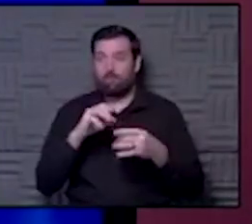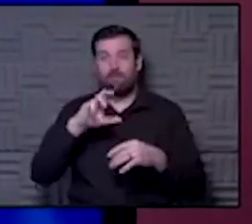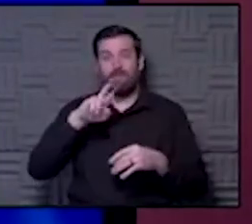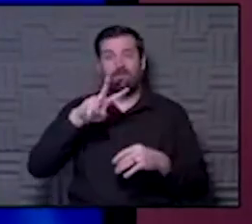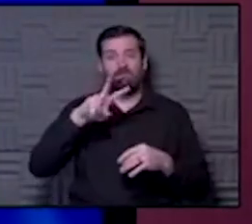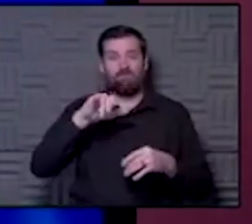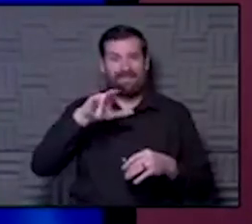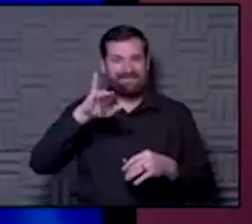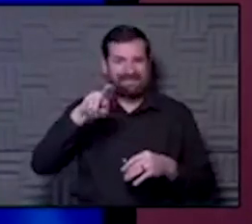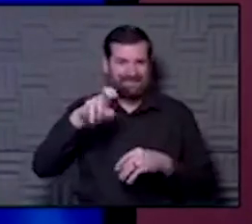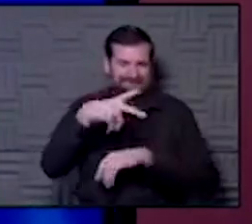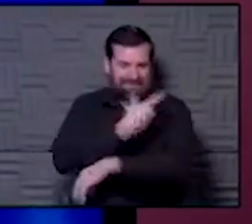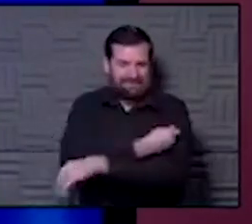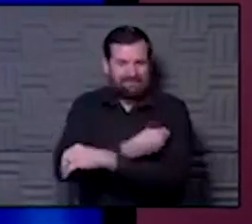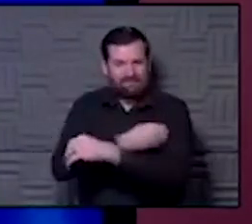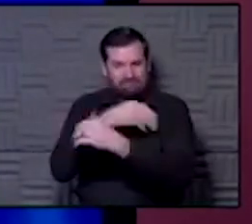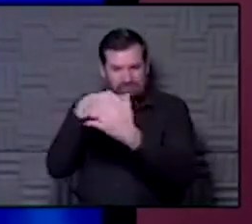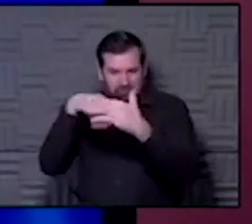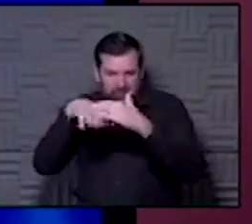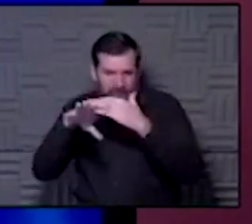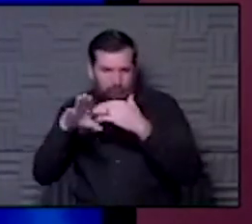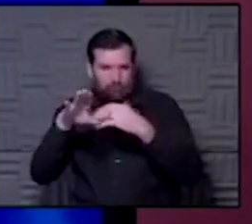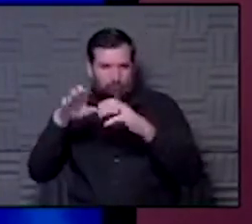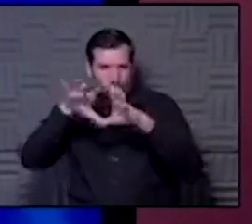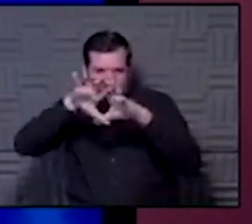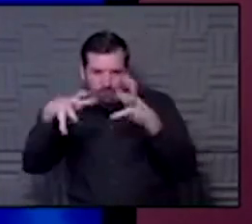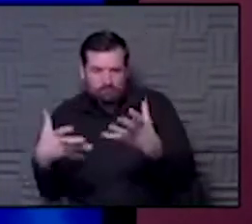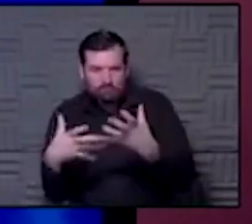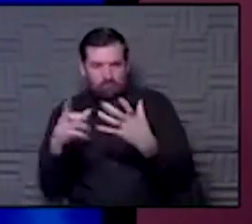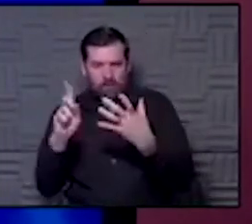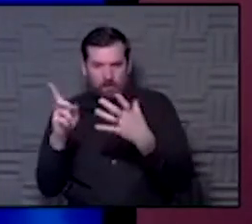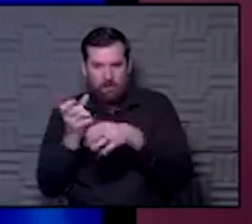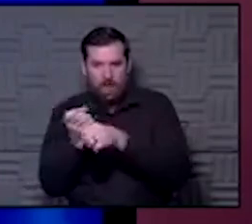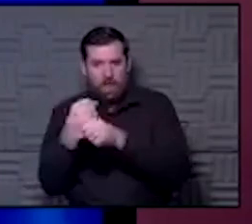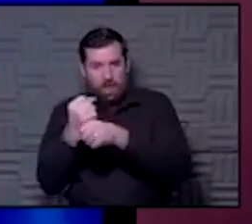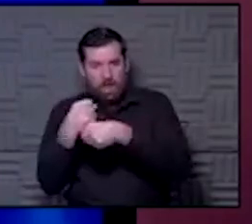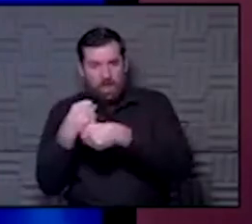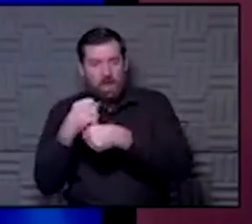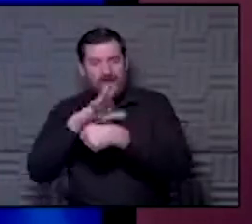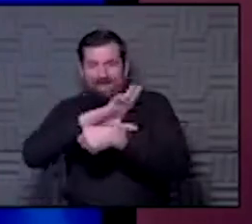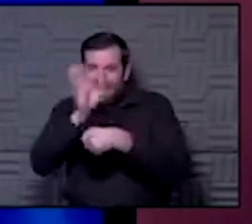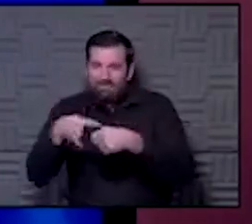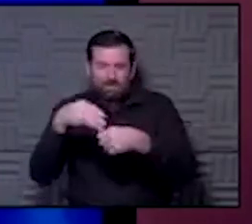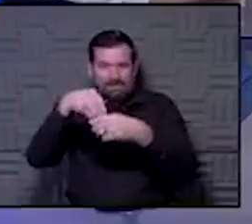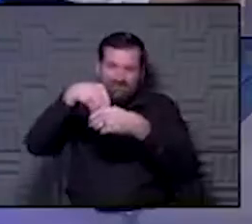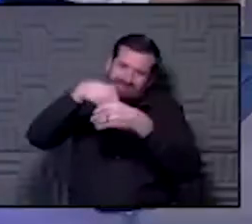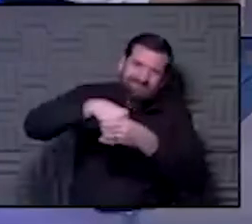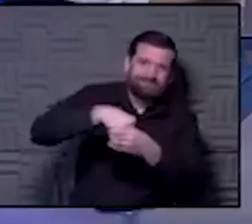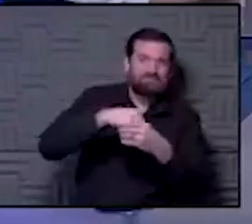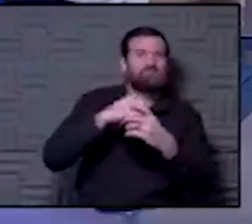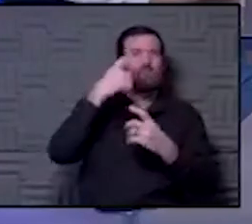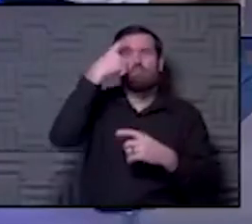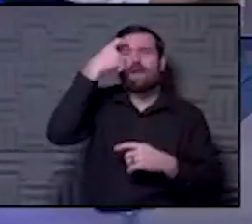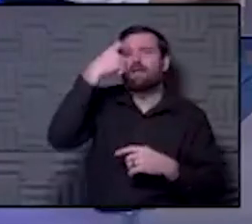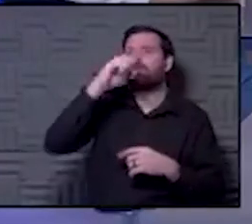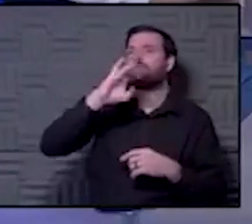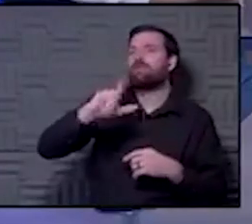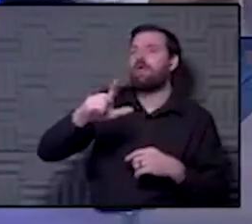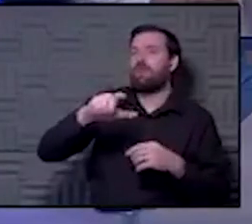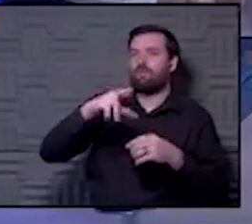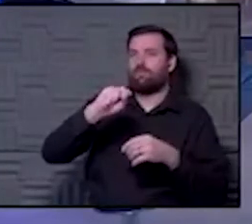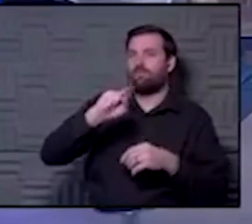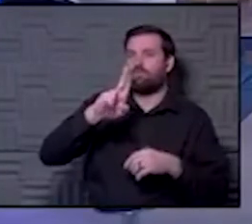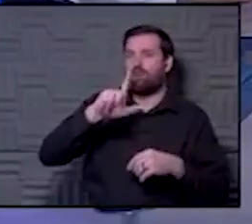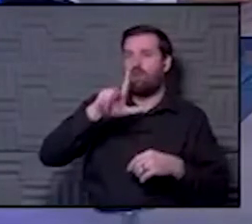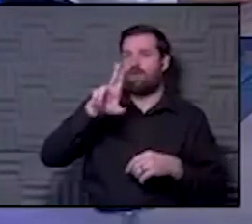pieces, Huck, get into that part of the cell where the machinery sits, but never gets into the brain of the cell, the nucleus. Yeah, correct.